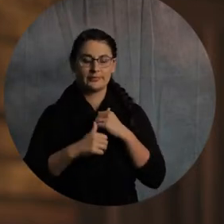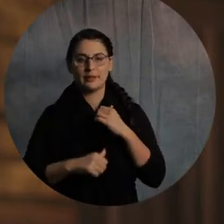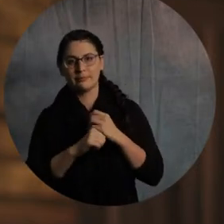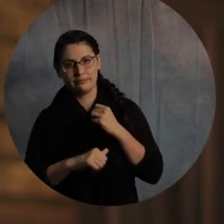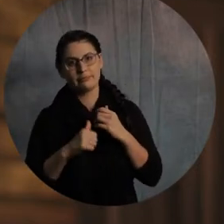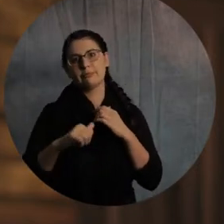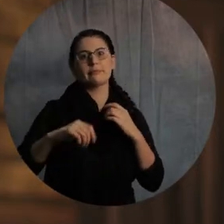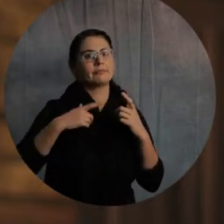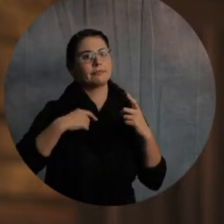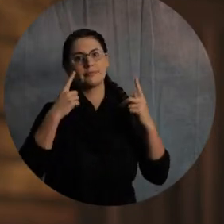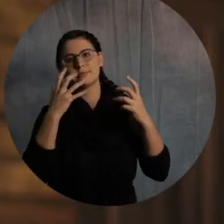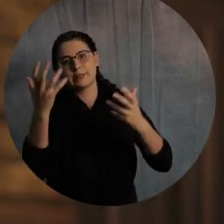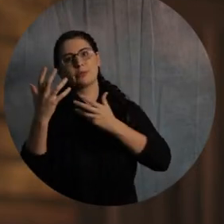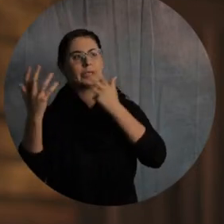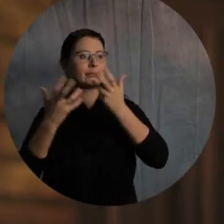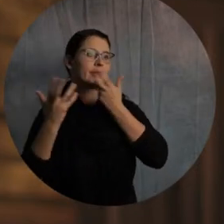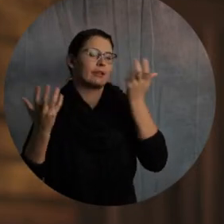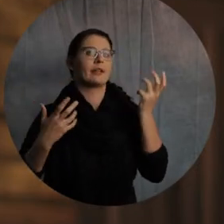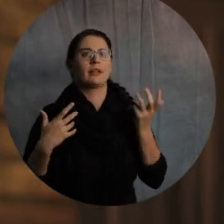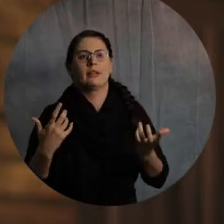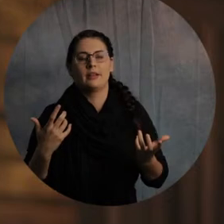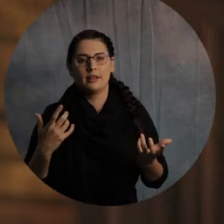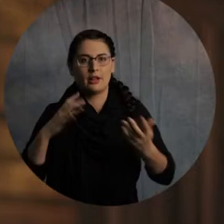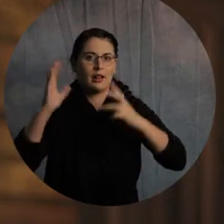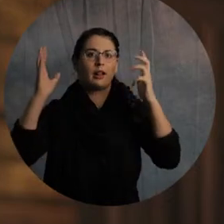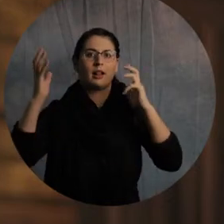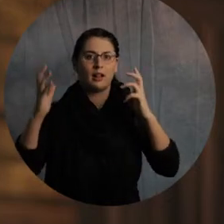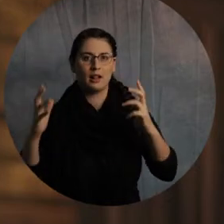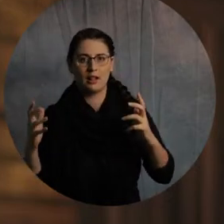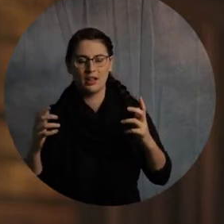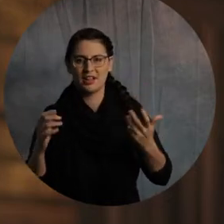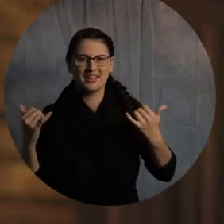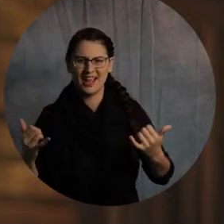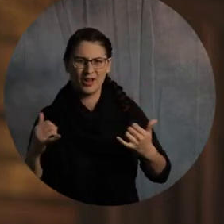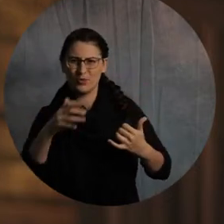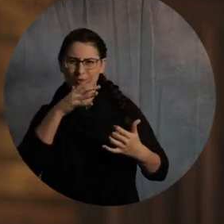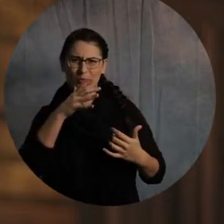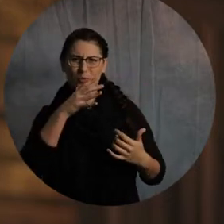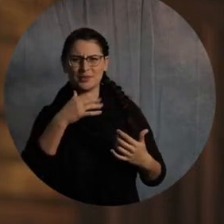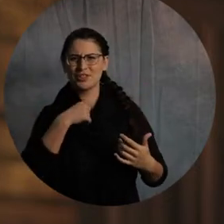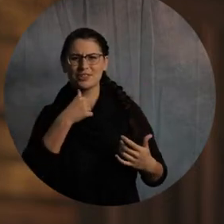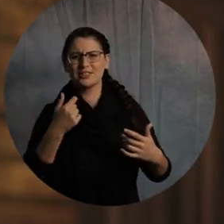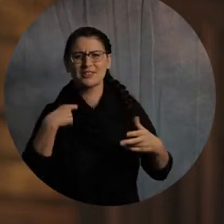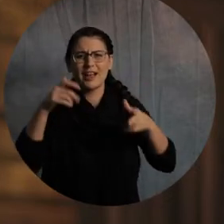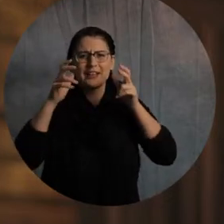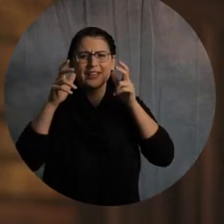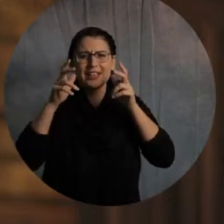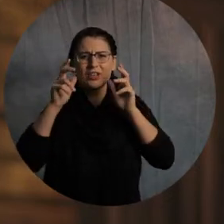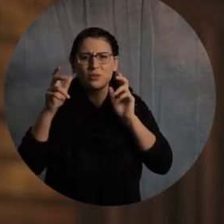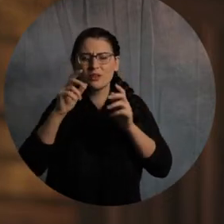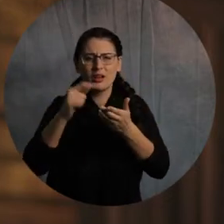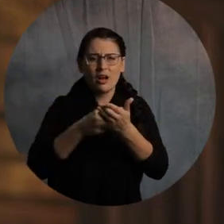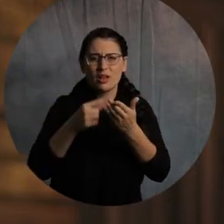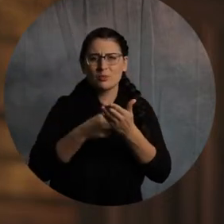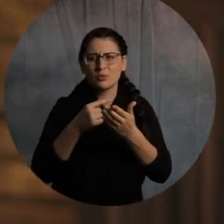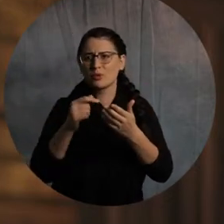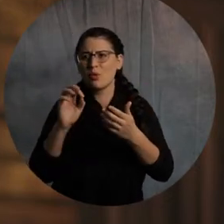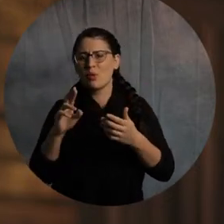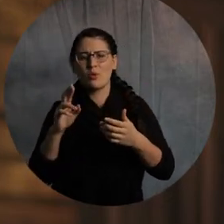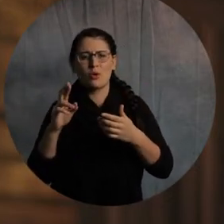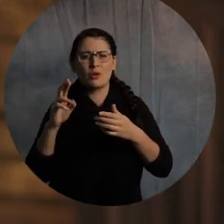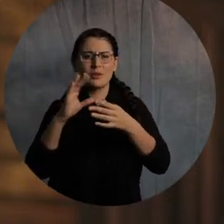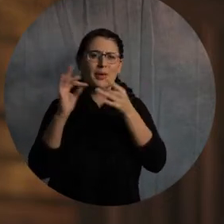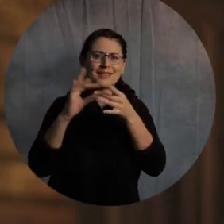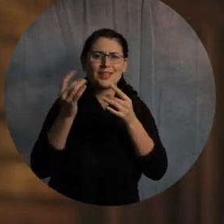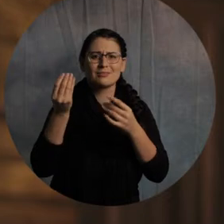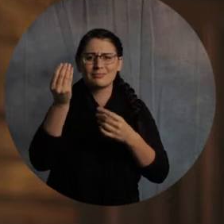the diaper, right? Going crazy, and she's not hearing the gospel. She's not getting the message in the song. She's just wondering,